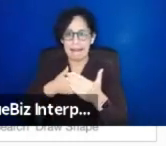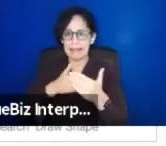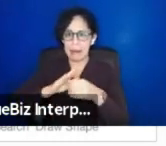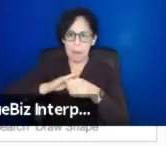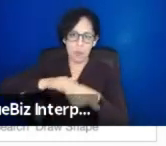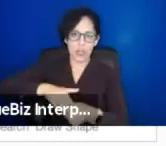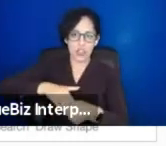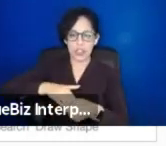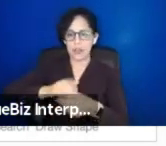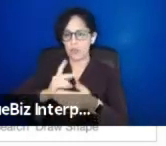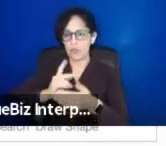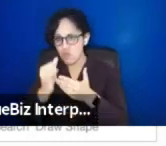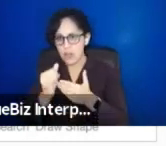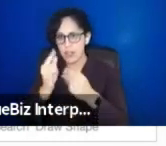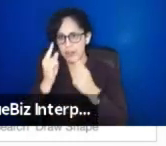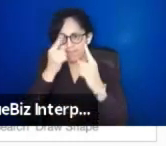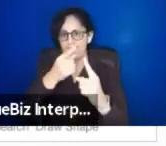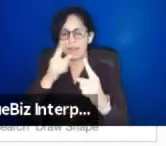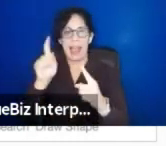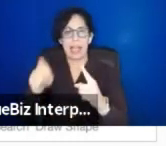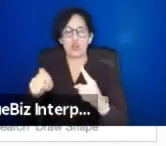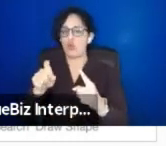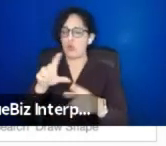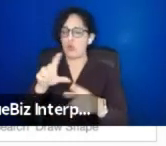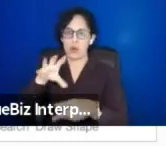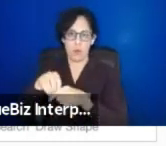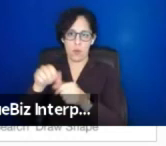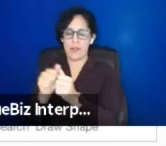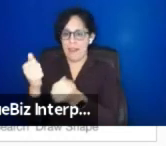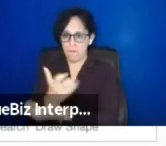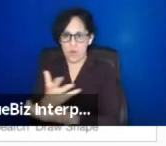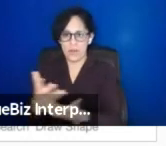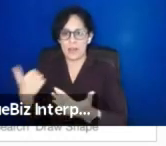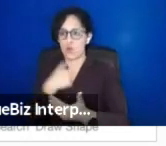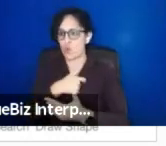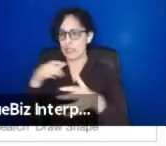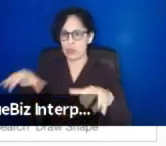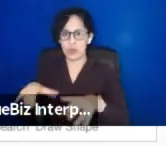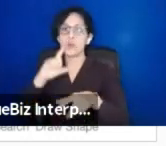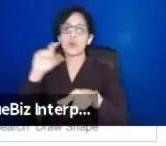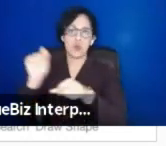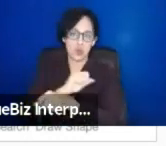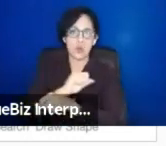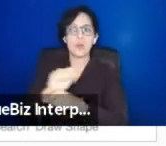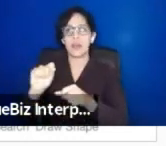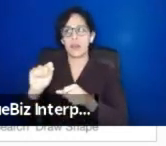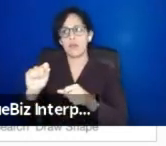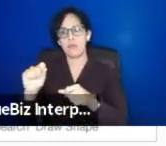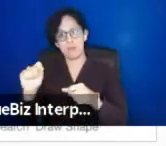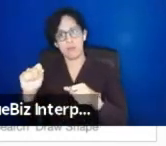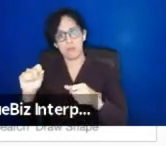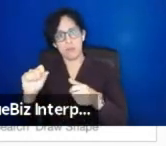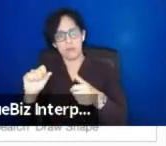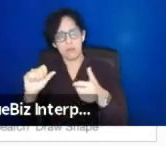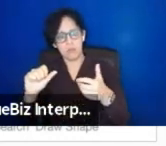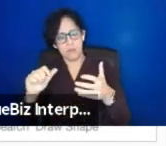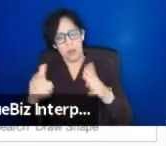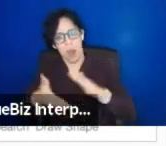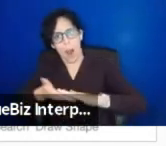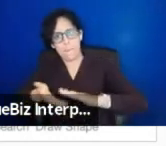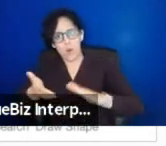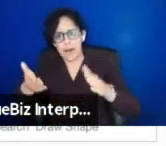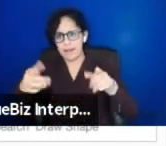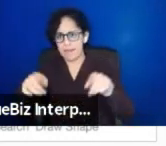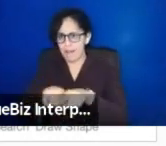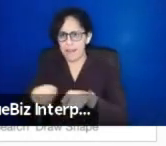has to be imbued in all of the things we do to truly be anti-oppressive. Right? Like we can do it for